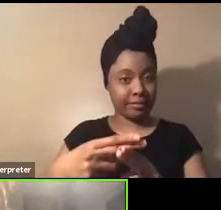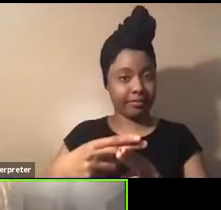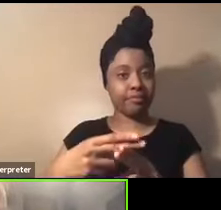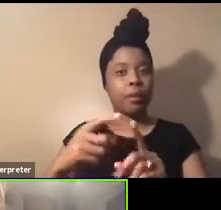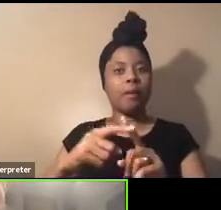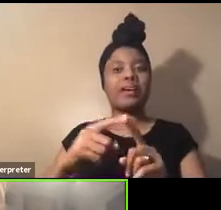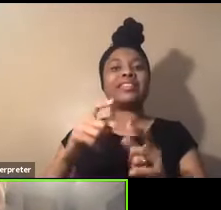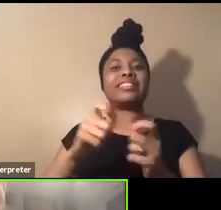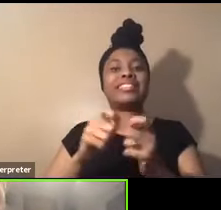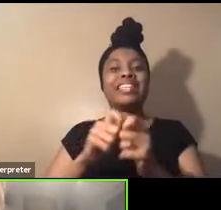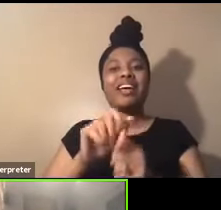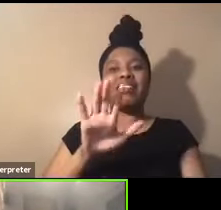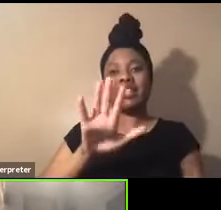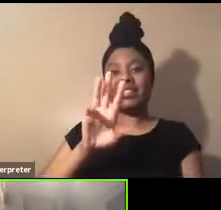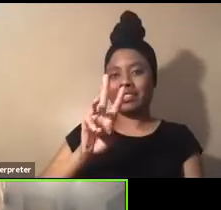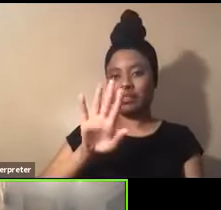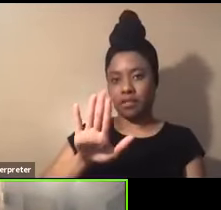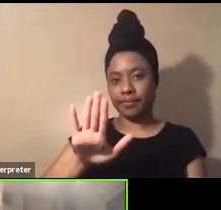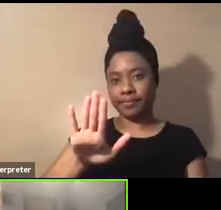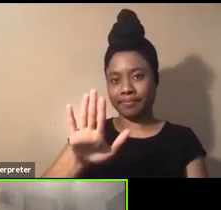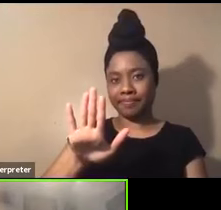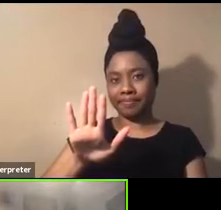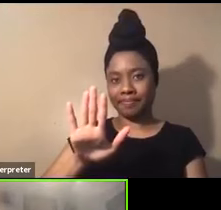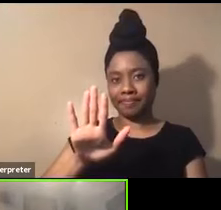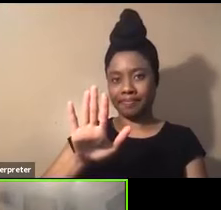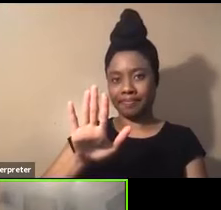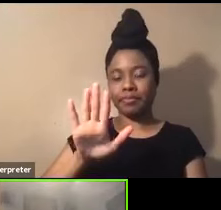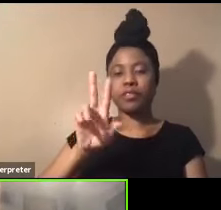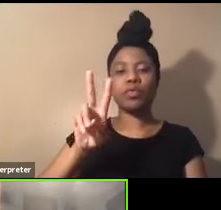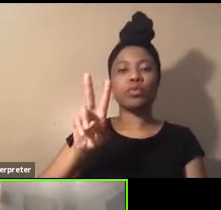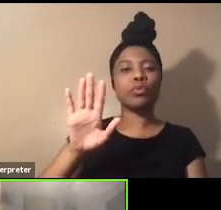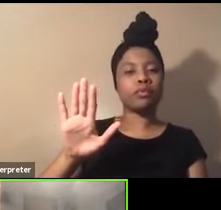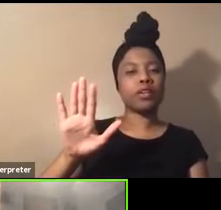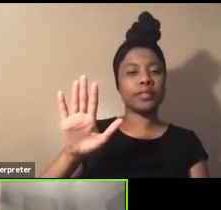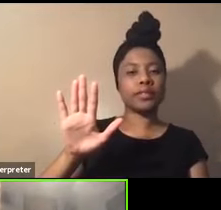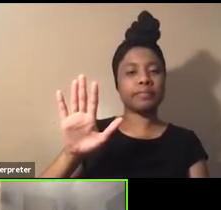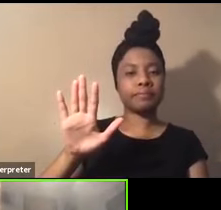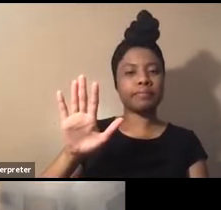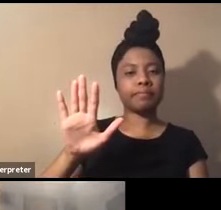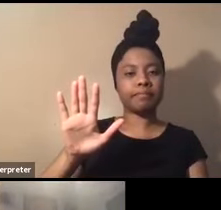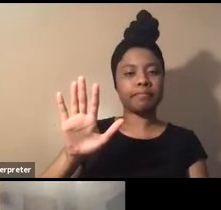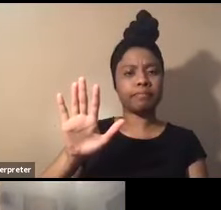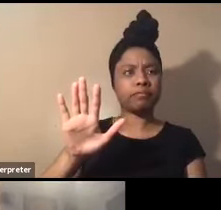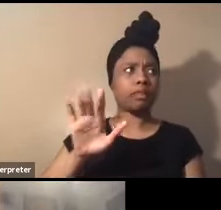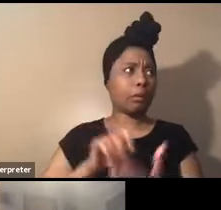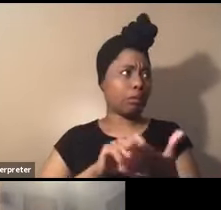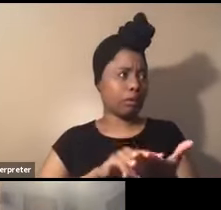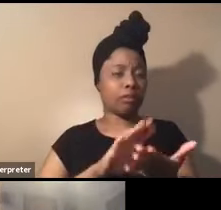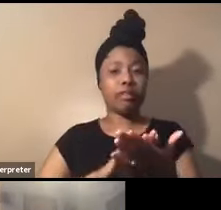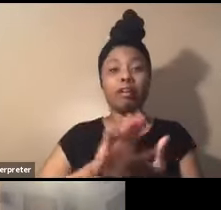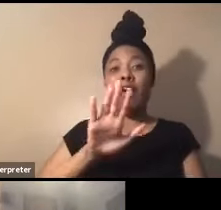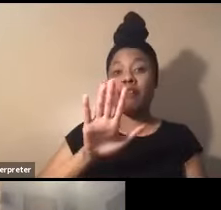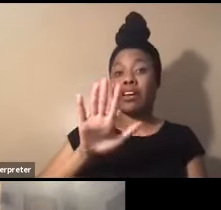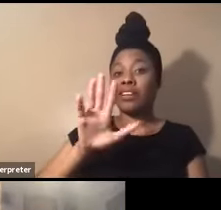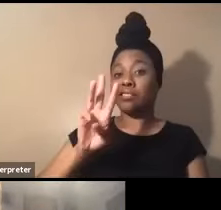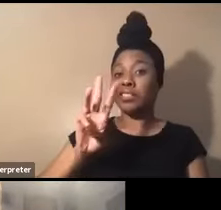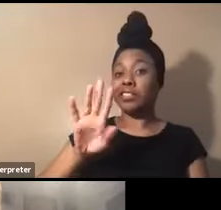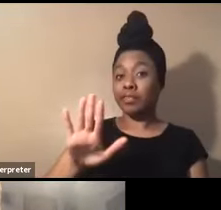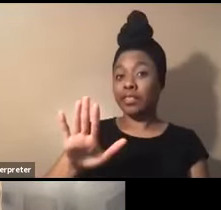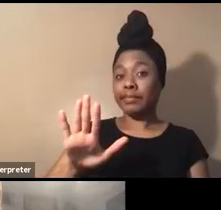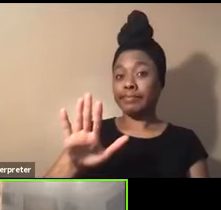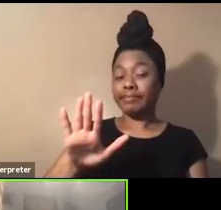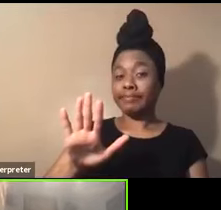five, six, five, two, five, I'm going to write five, six, five,